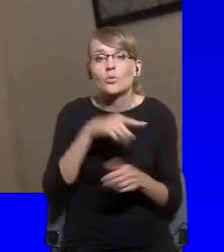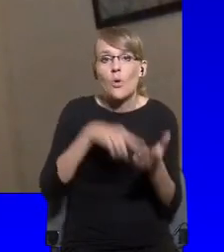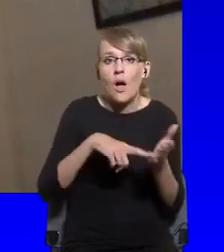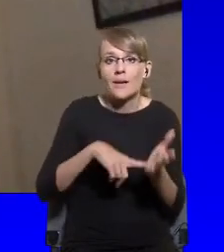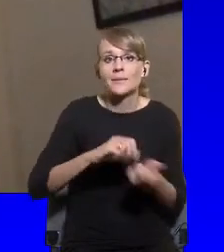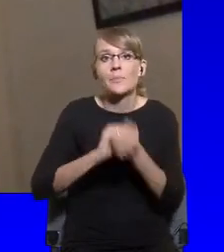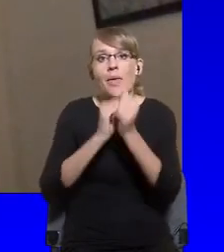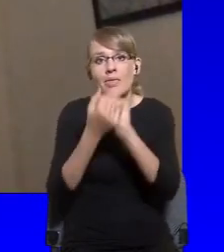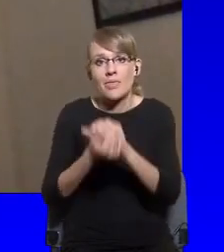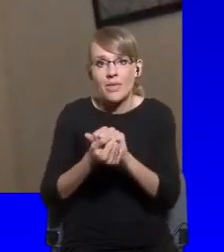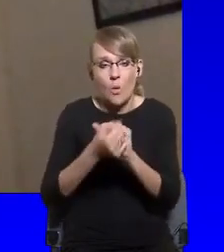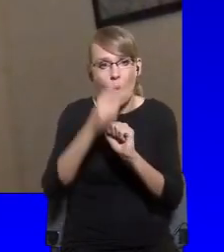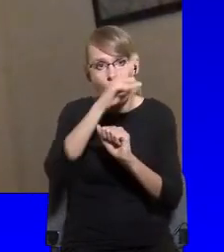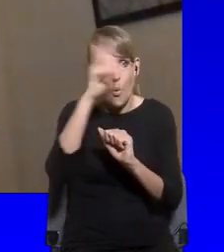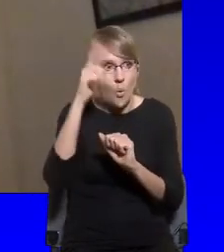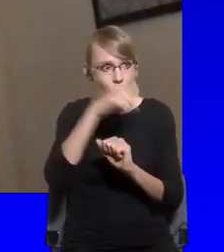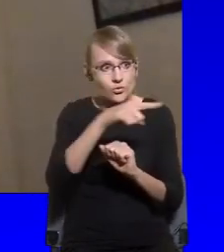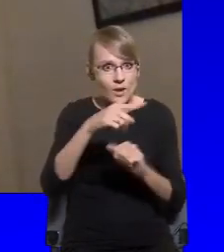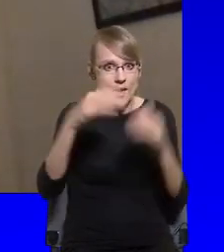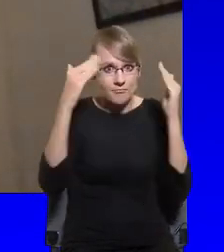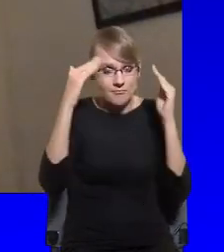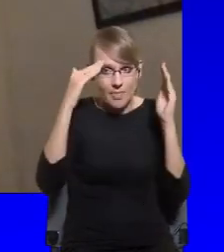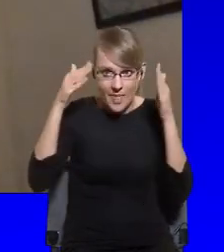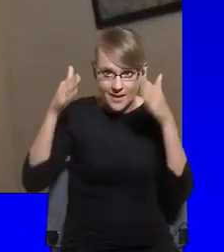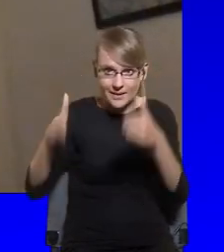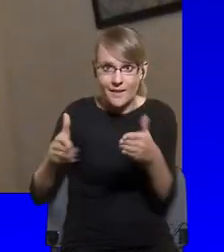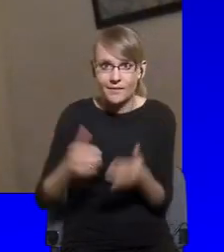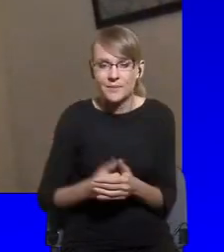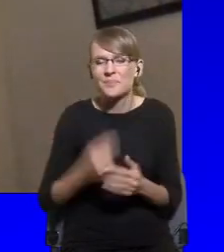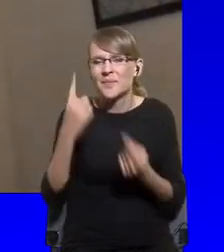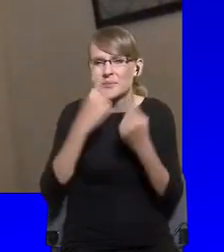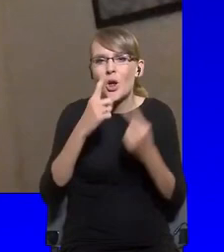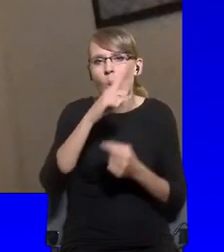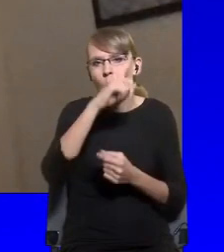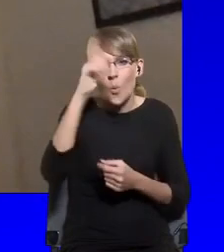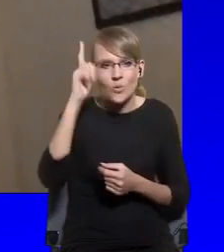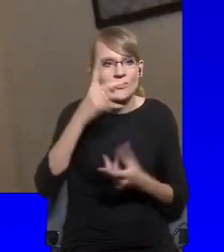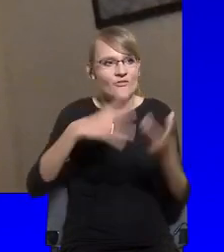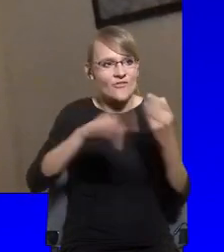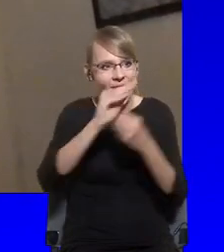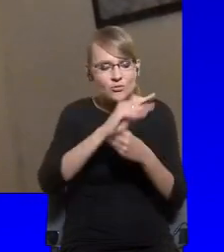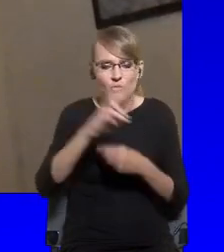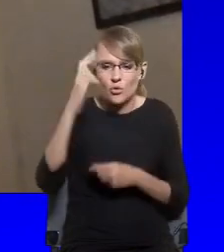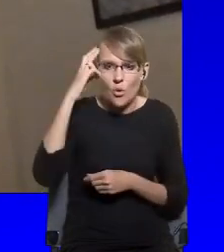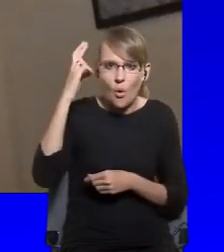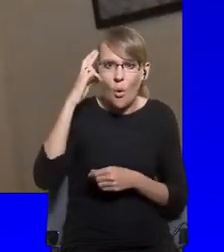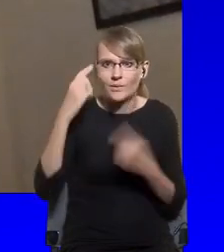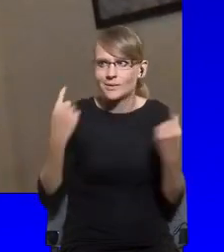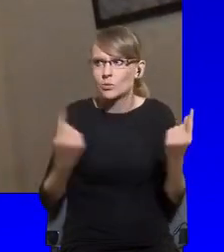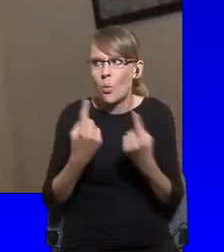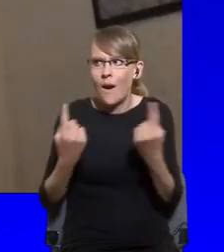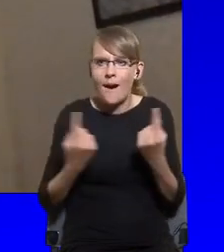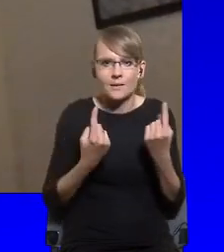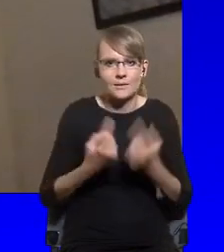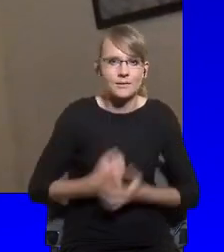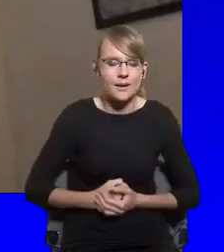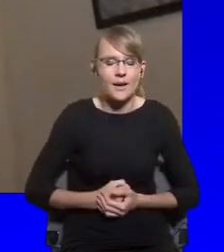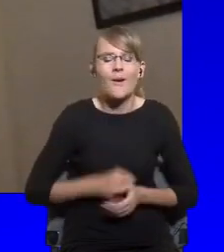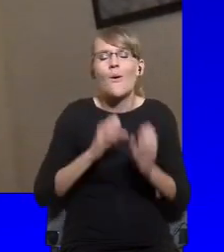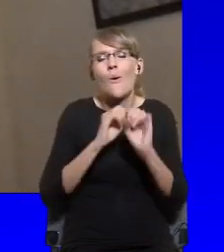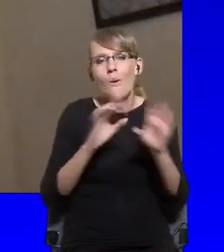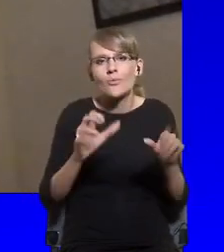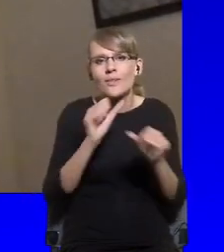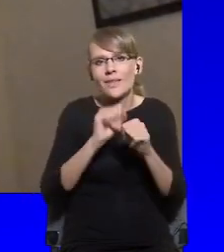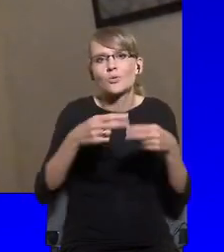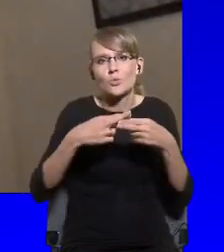a big coming together. I mean, there's still obviously big differences within the EU and our polling did show that in Italy and in